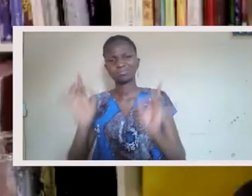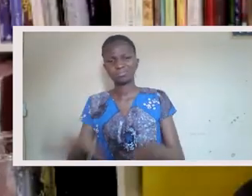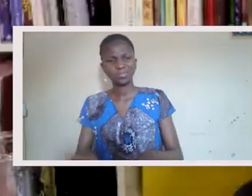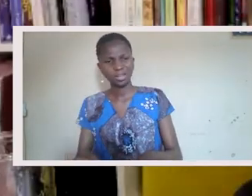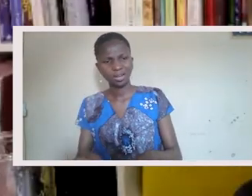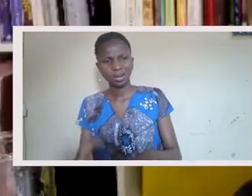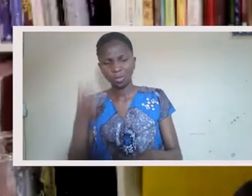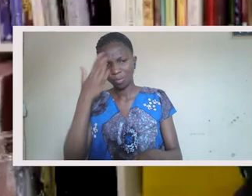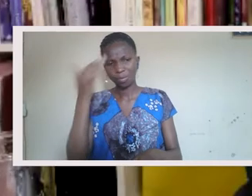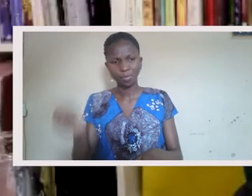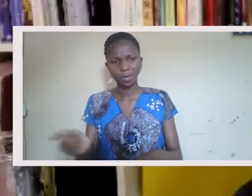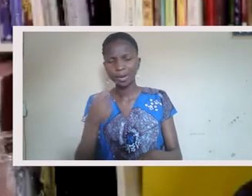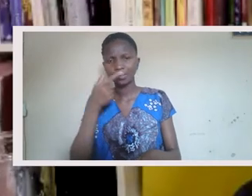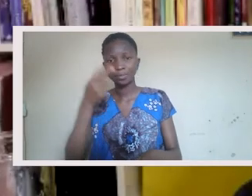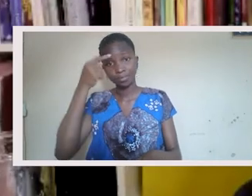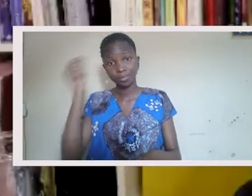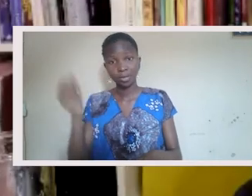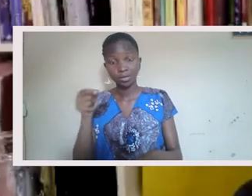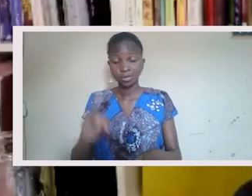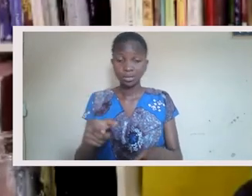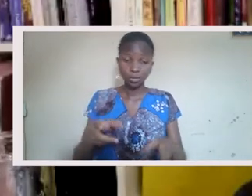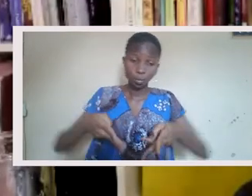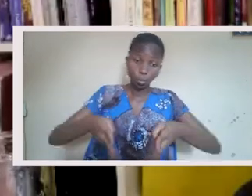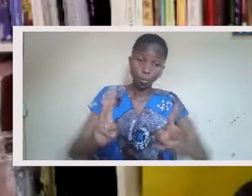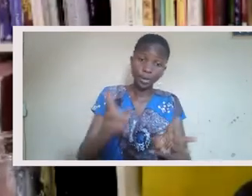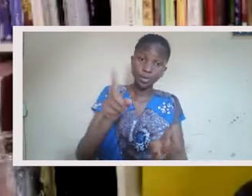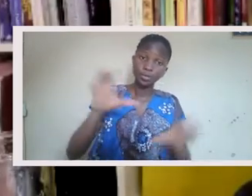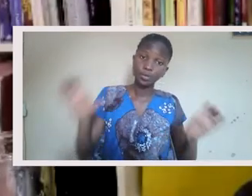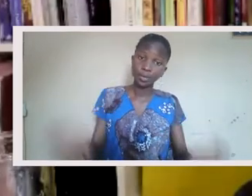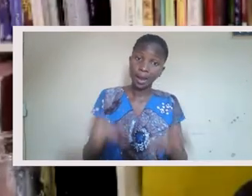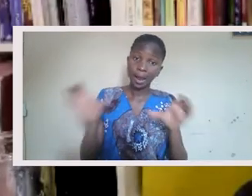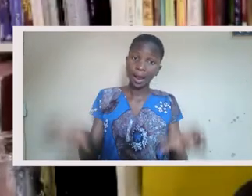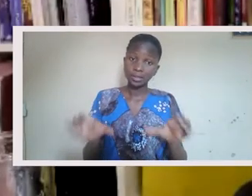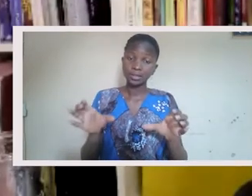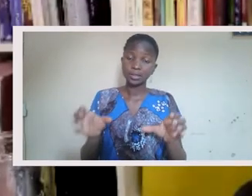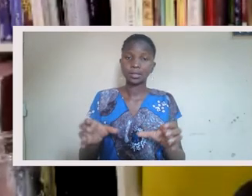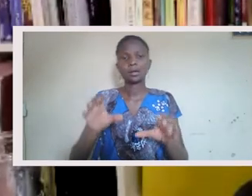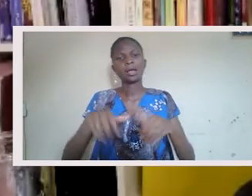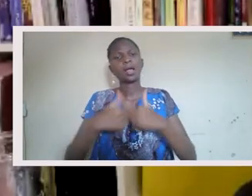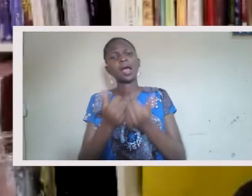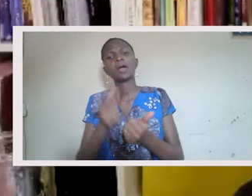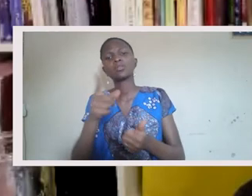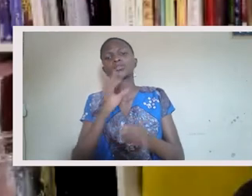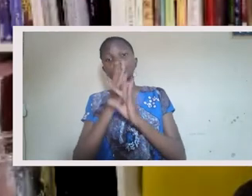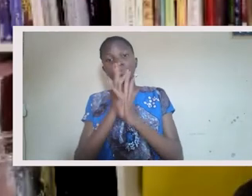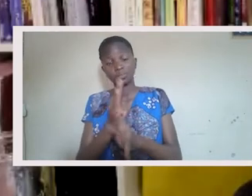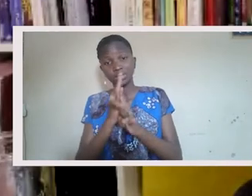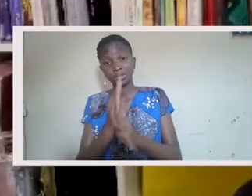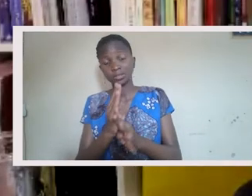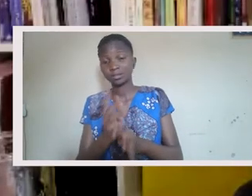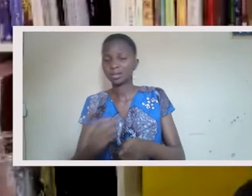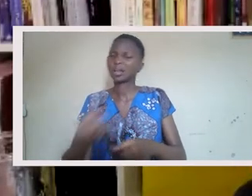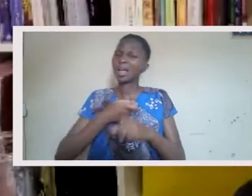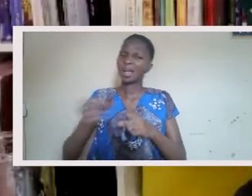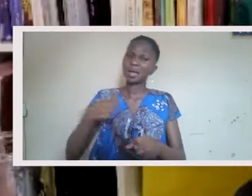trauma for someone to say, the way you behave and the way you move has actually caused me detrimental harm. And now I'm